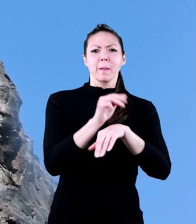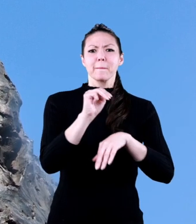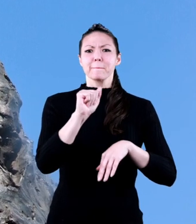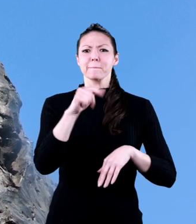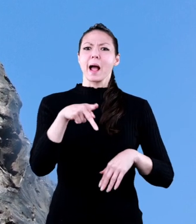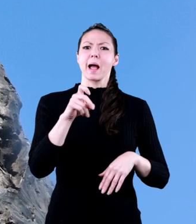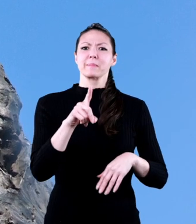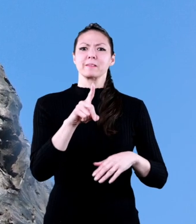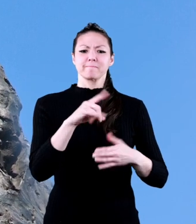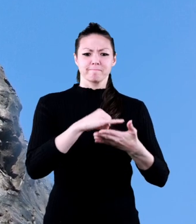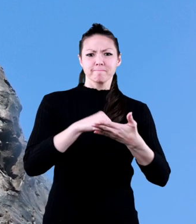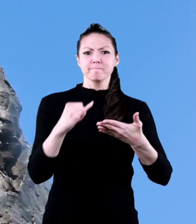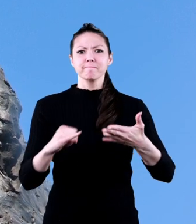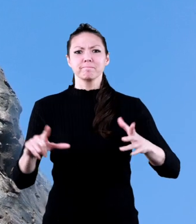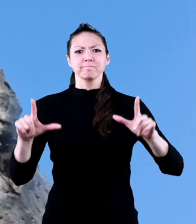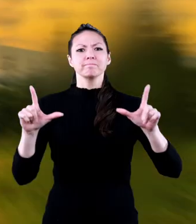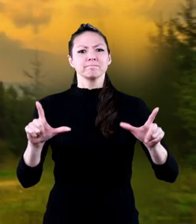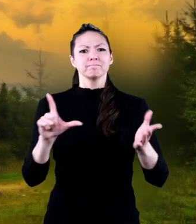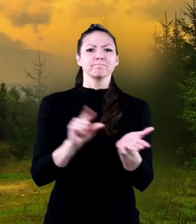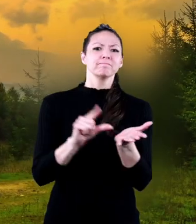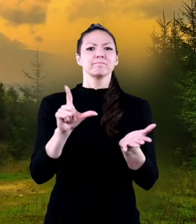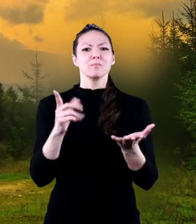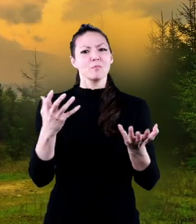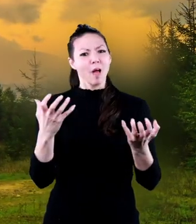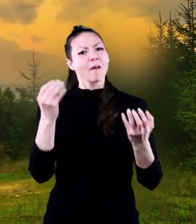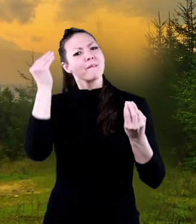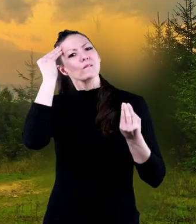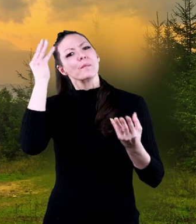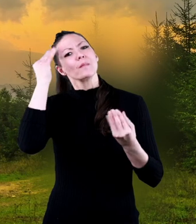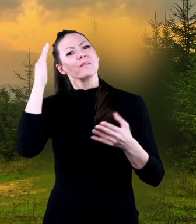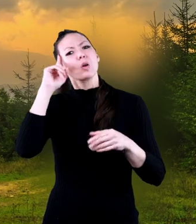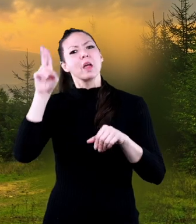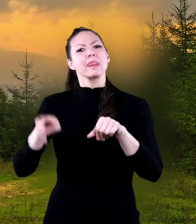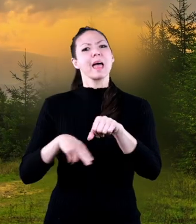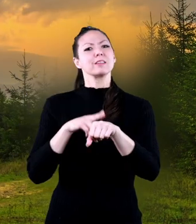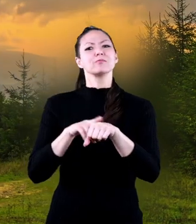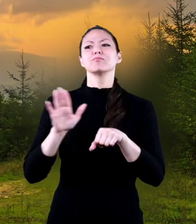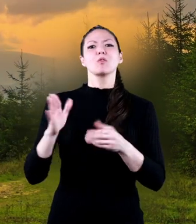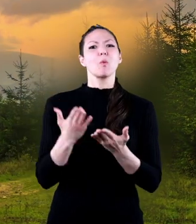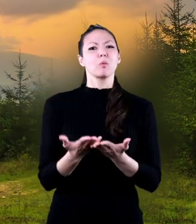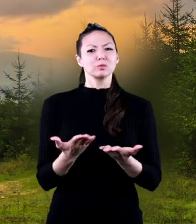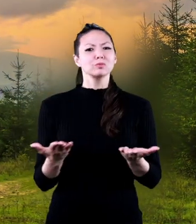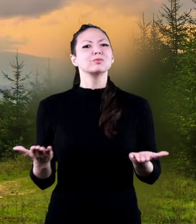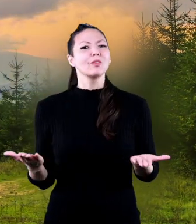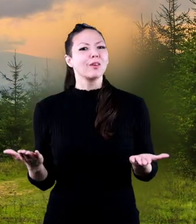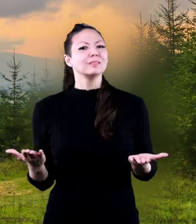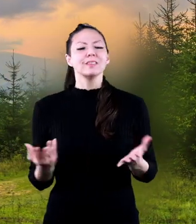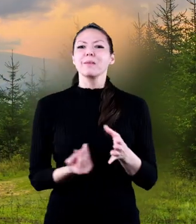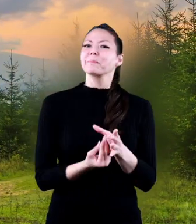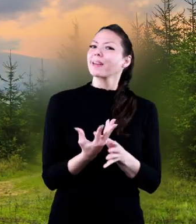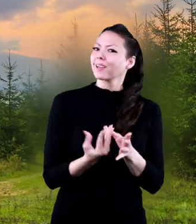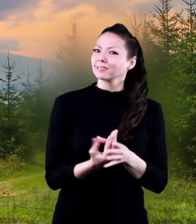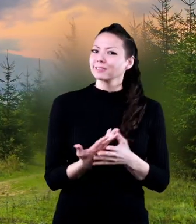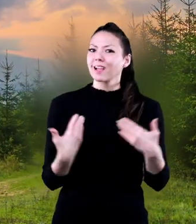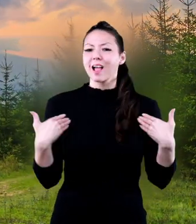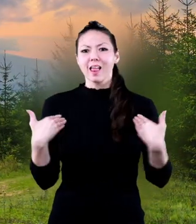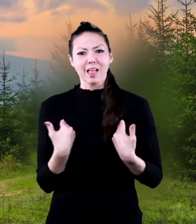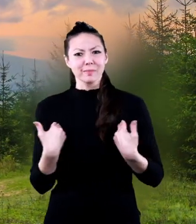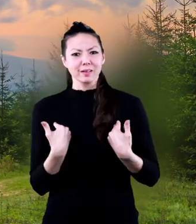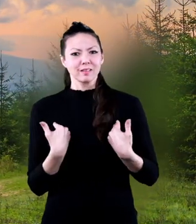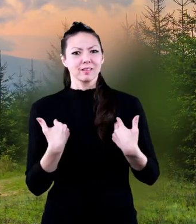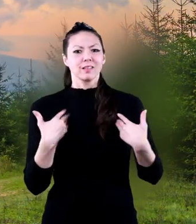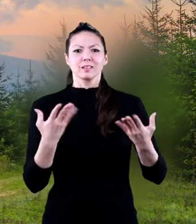explored and mapped. He also wanted information about natural resources, plants,